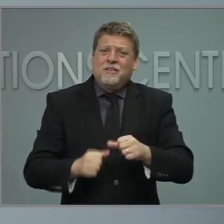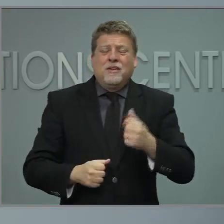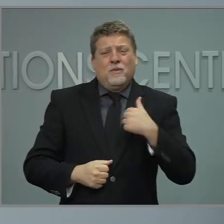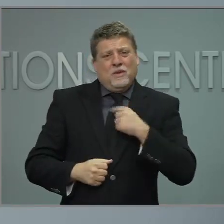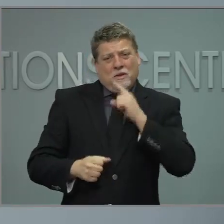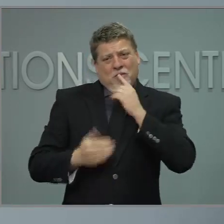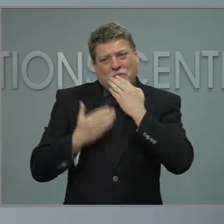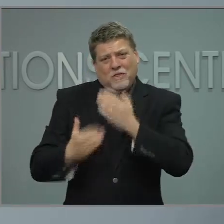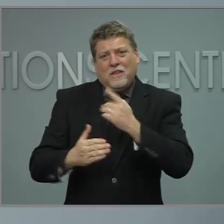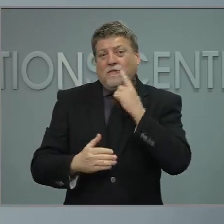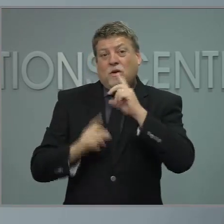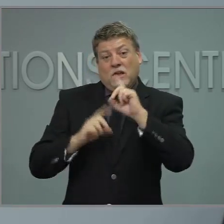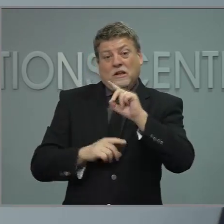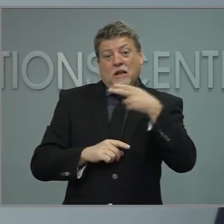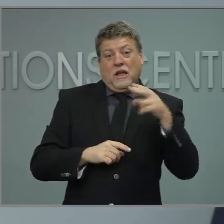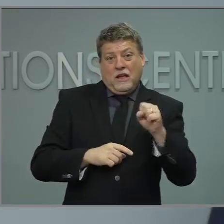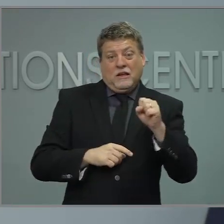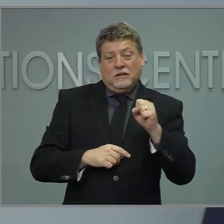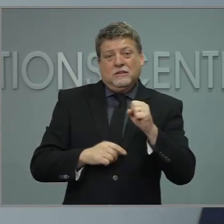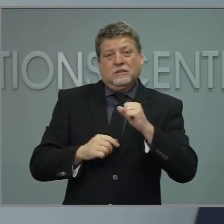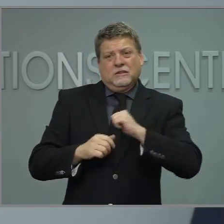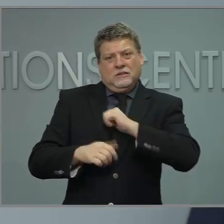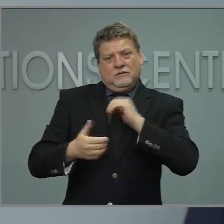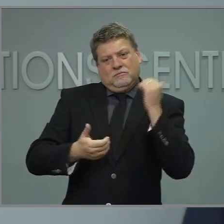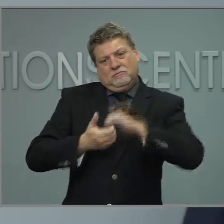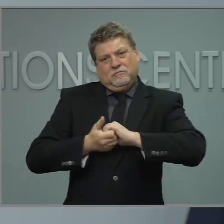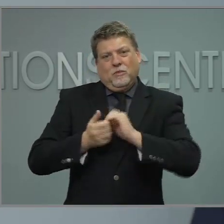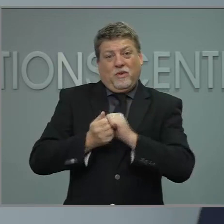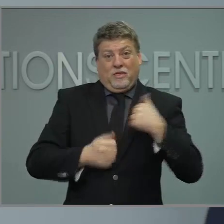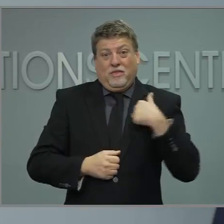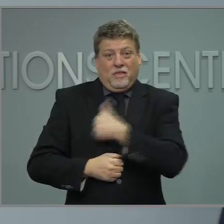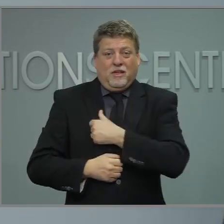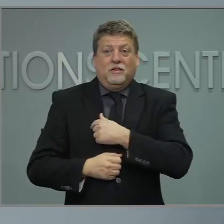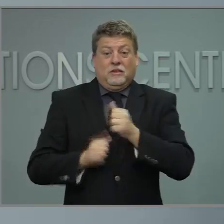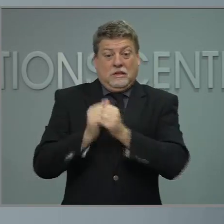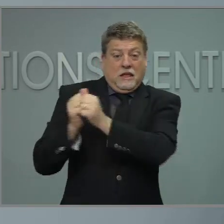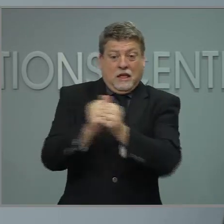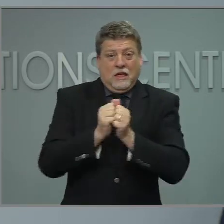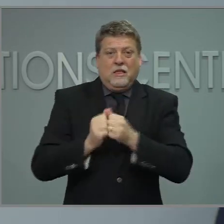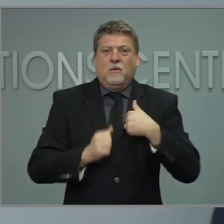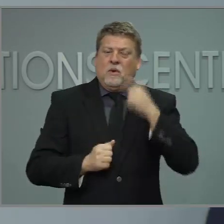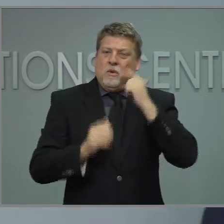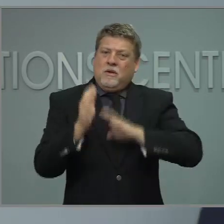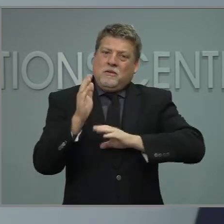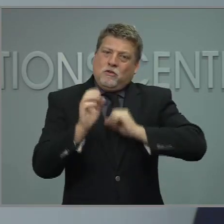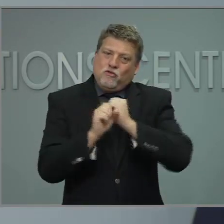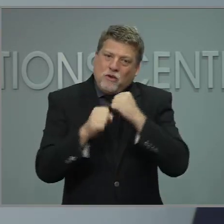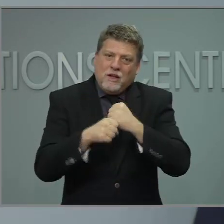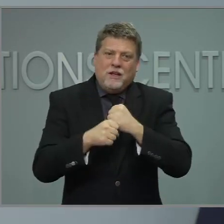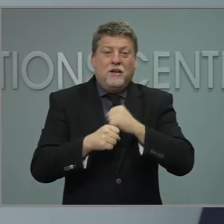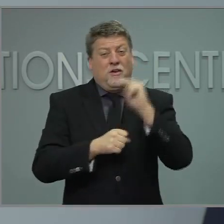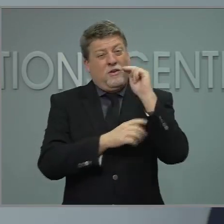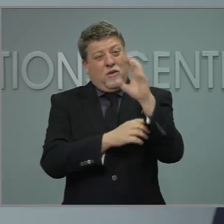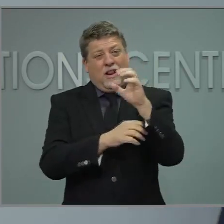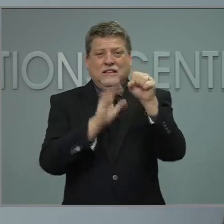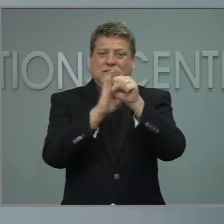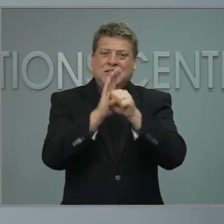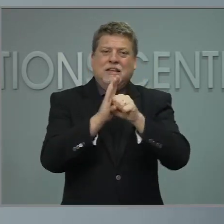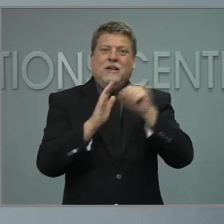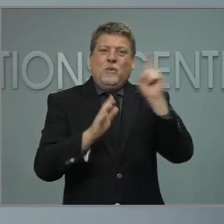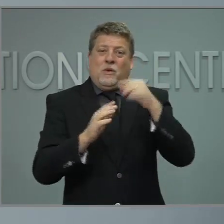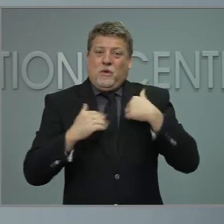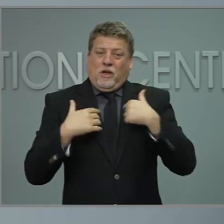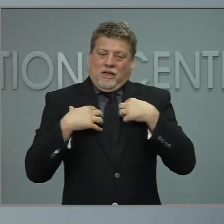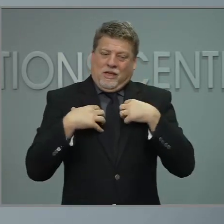healthier together. Together, we will build the healthy, just, and equitable North Carolina where everyone counts and everyone has the opportunity